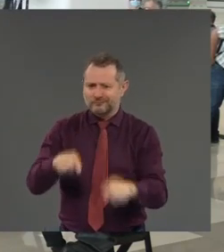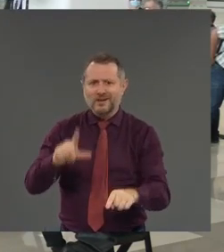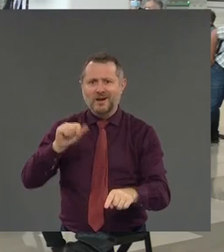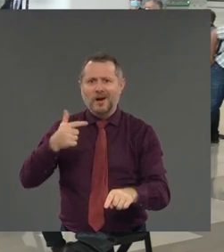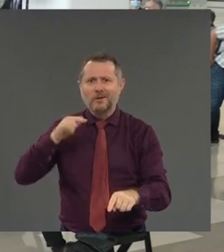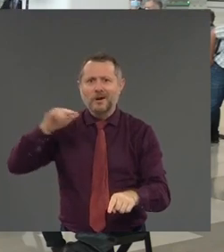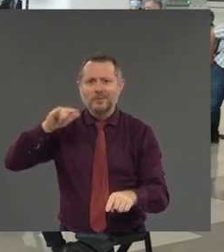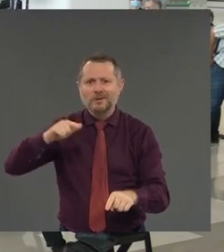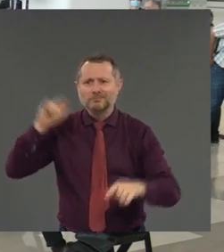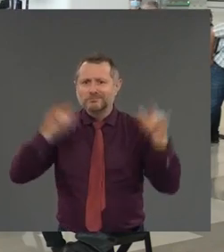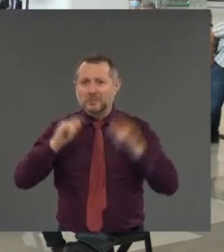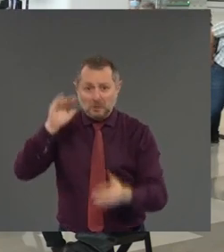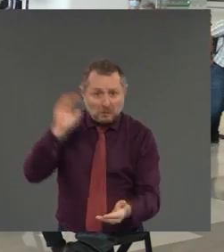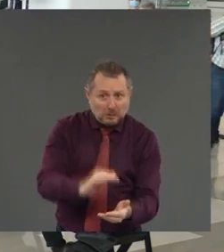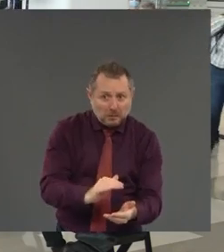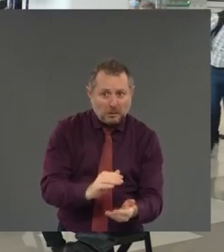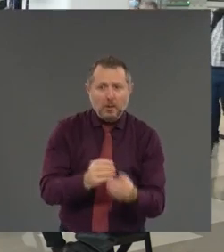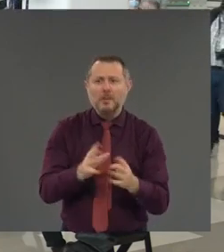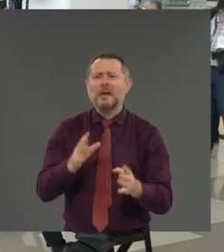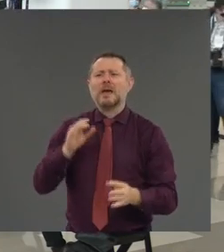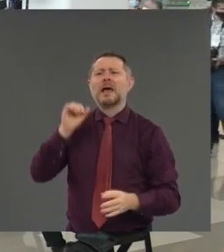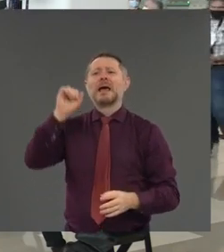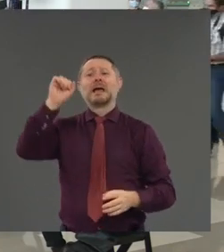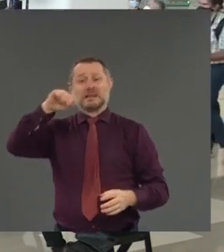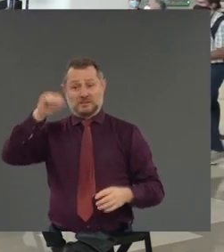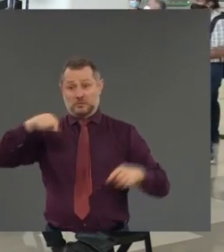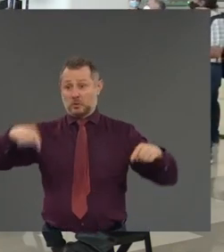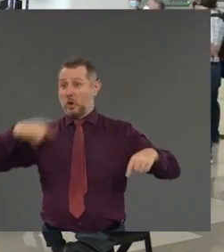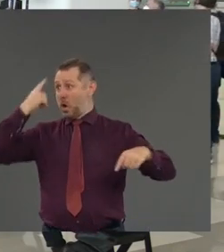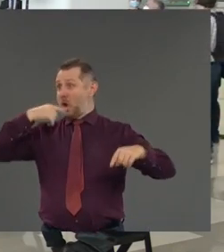yeah, this looks great. But when is it really going to be needed?